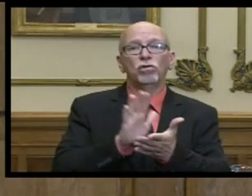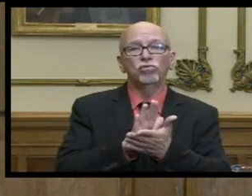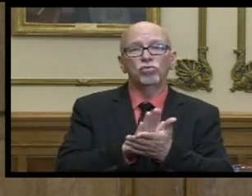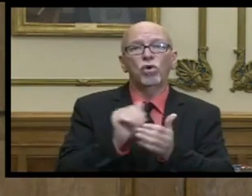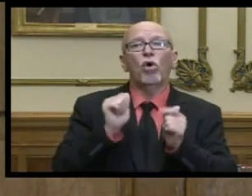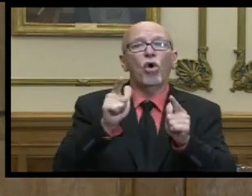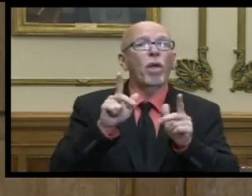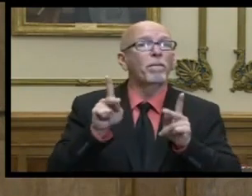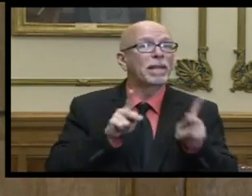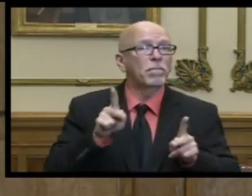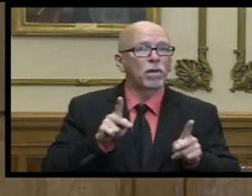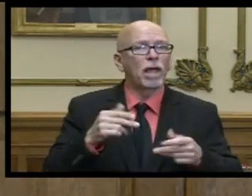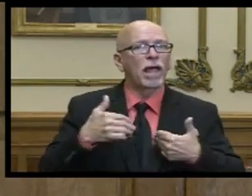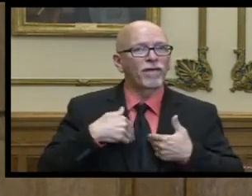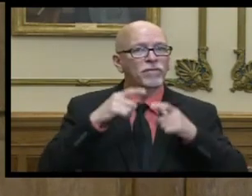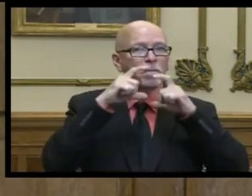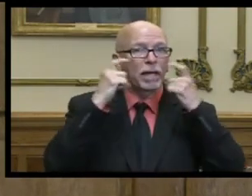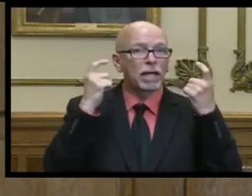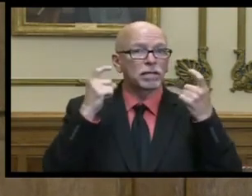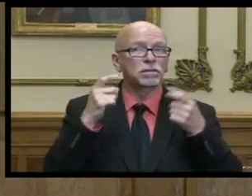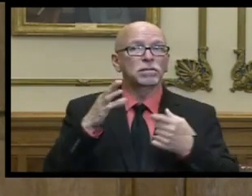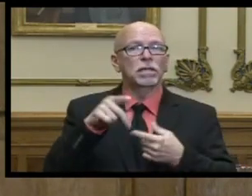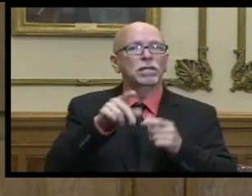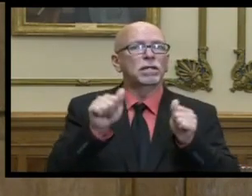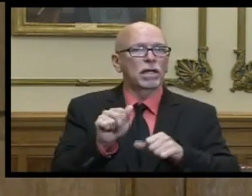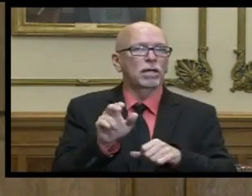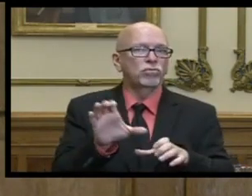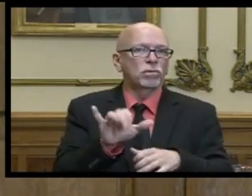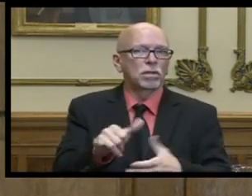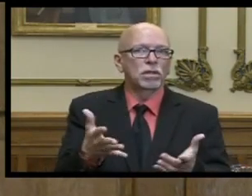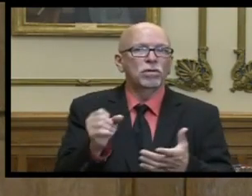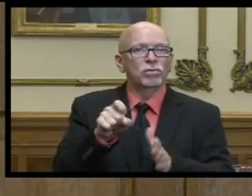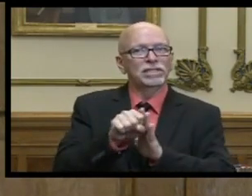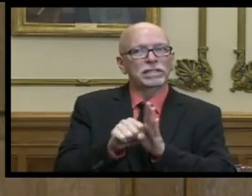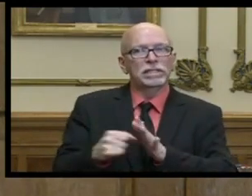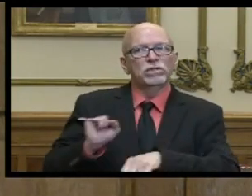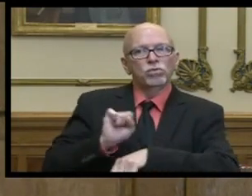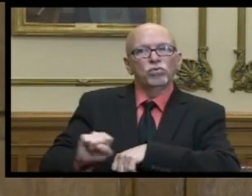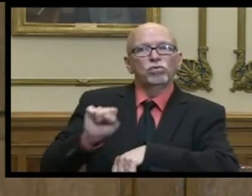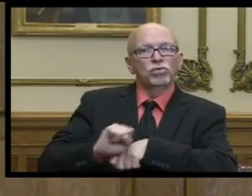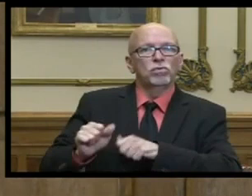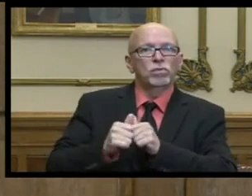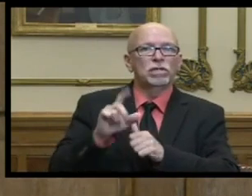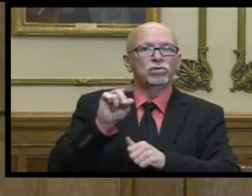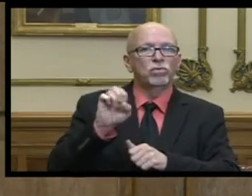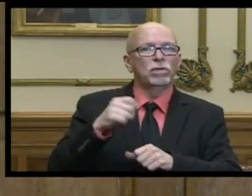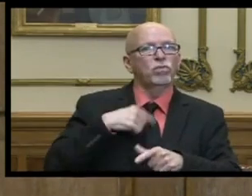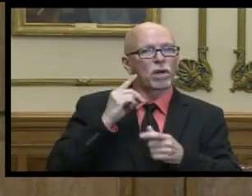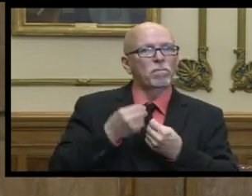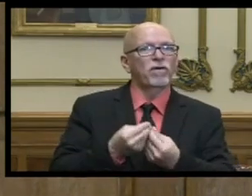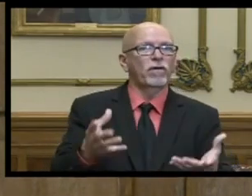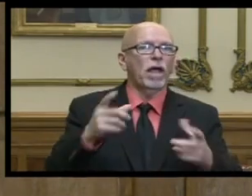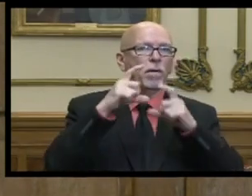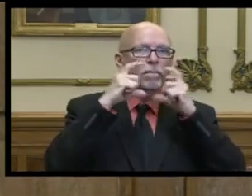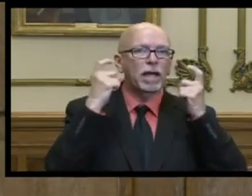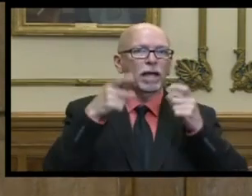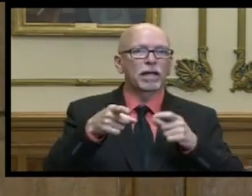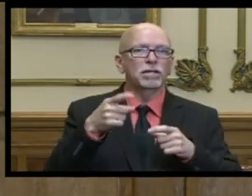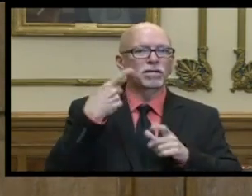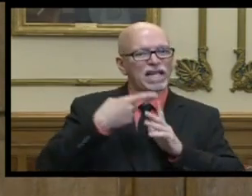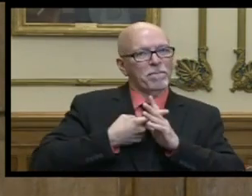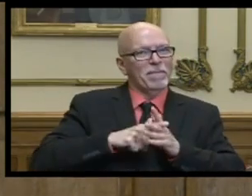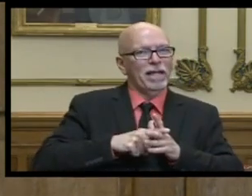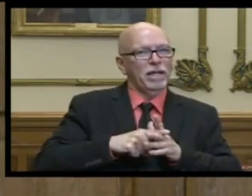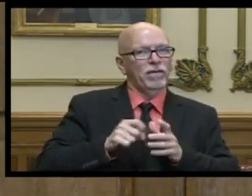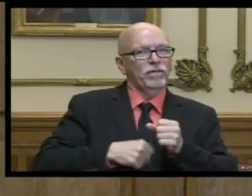individuals um have masks and and the ability to do that and so the state is working with the oe to provide masks uh at least an initial